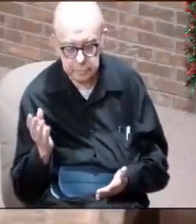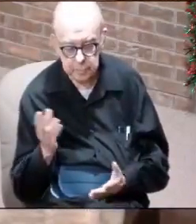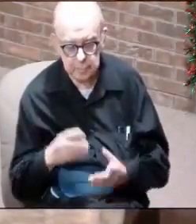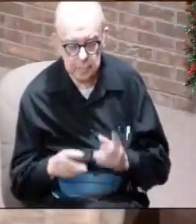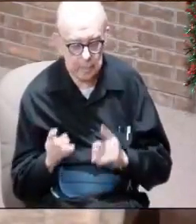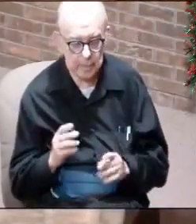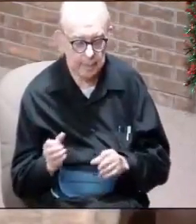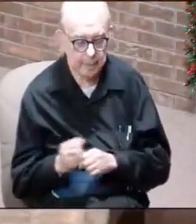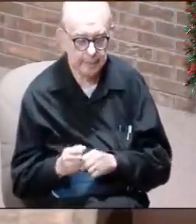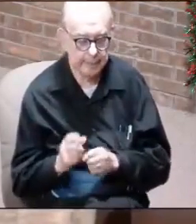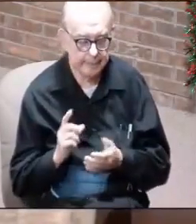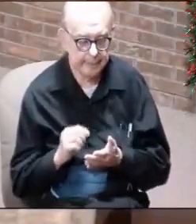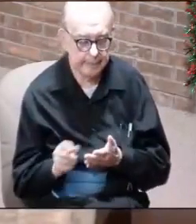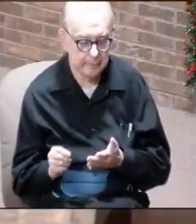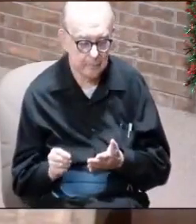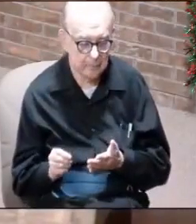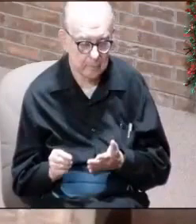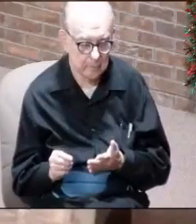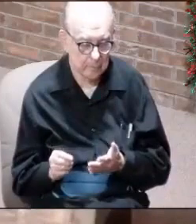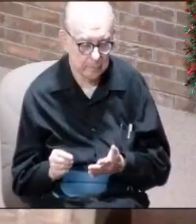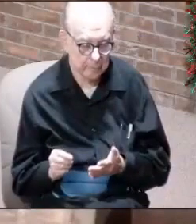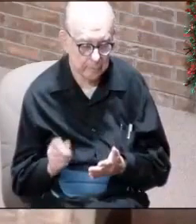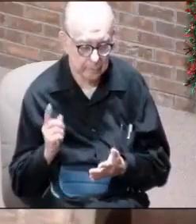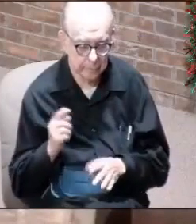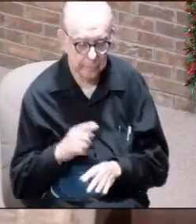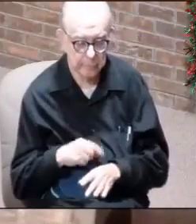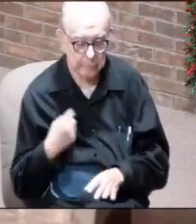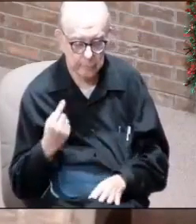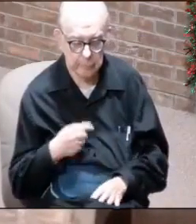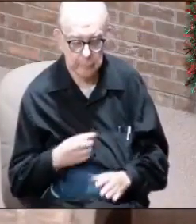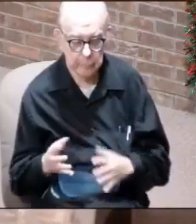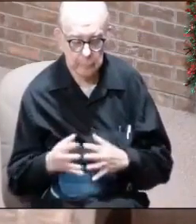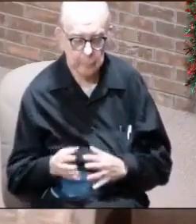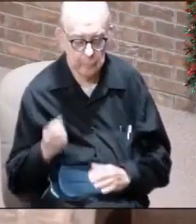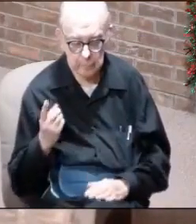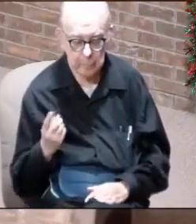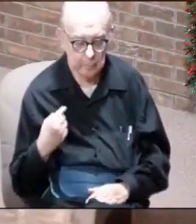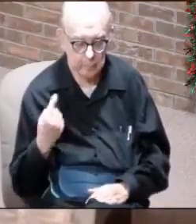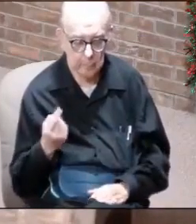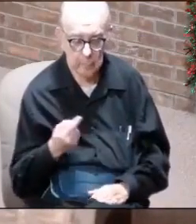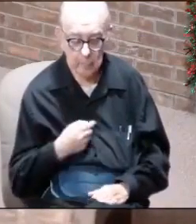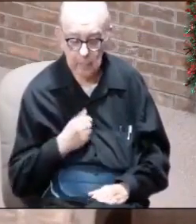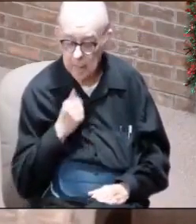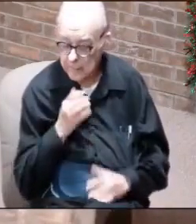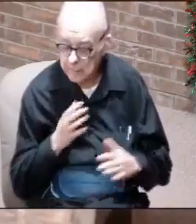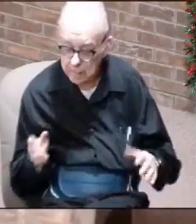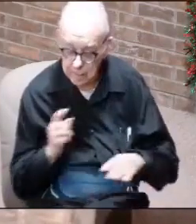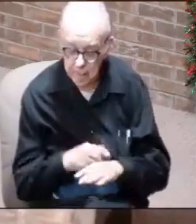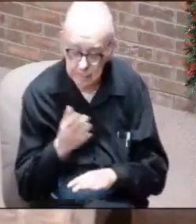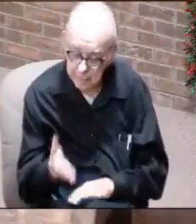and stuff? This is why I'm saying, ladies and gentlemen, it is time that we in America wake up because we don't have much time.